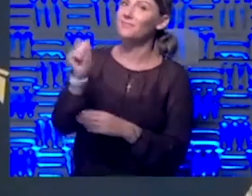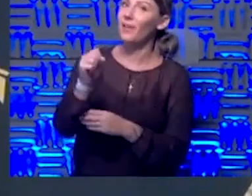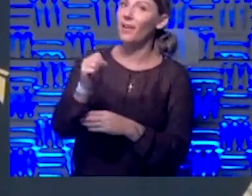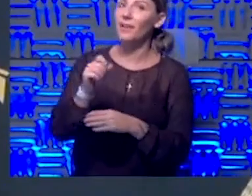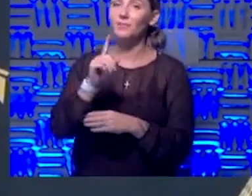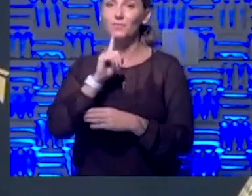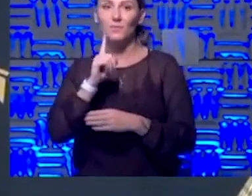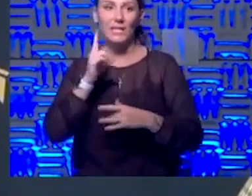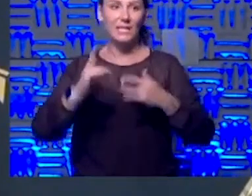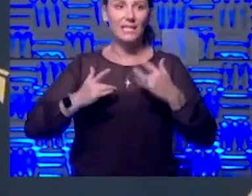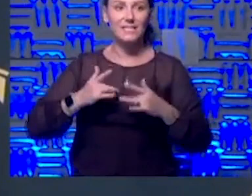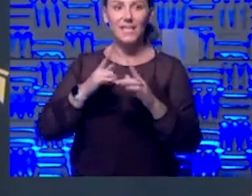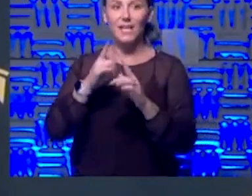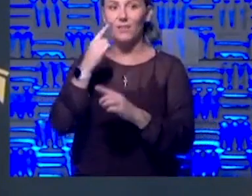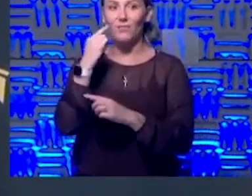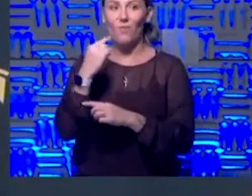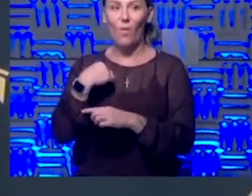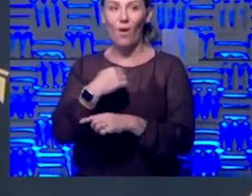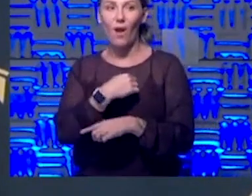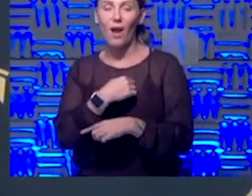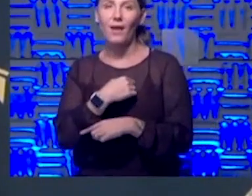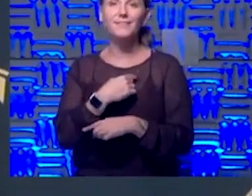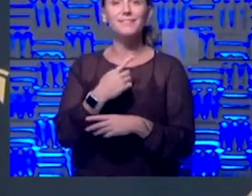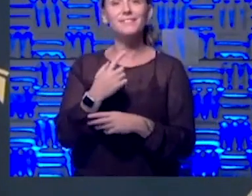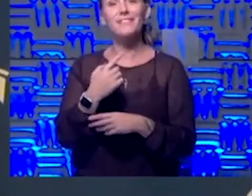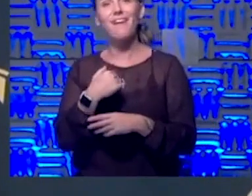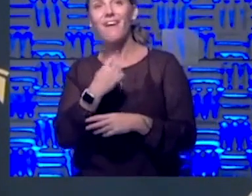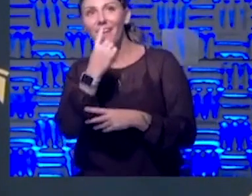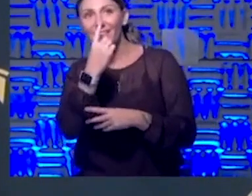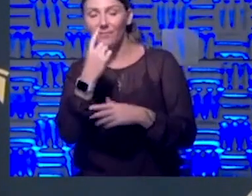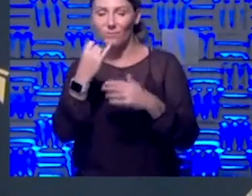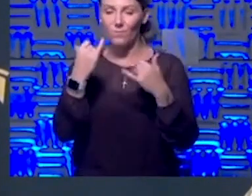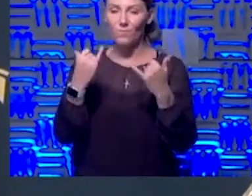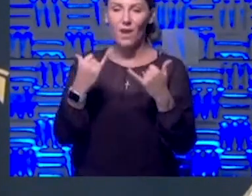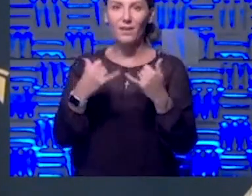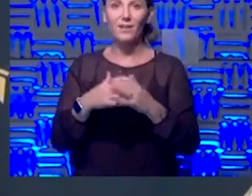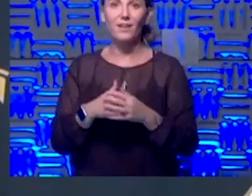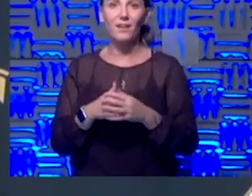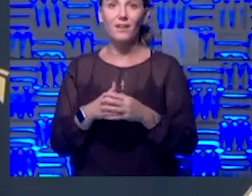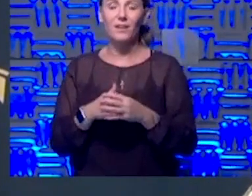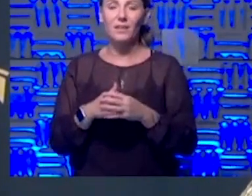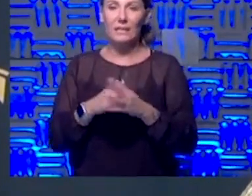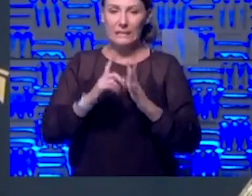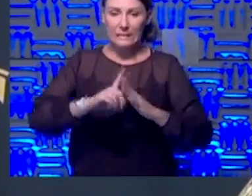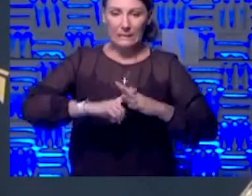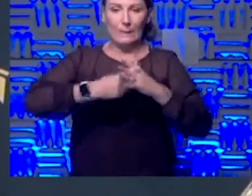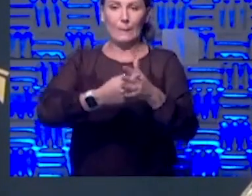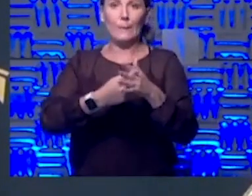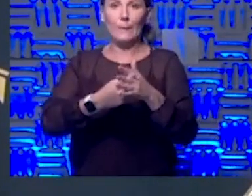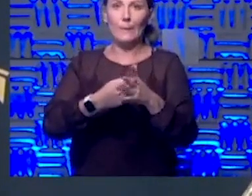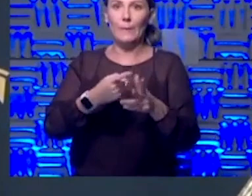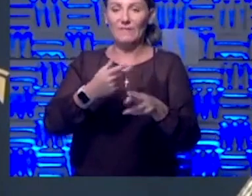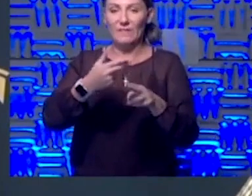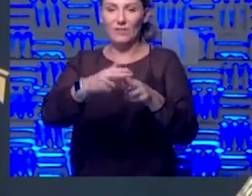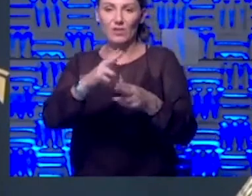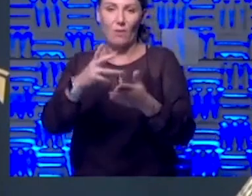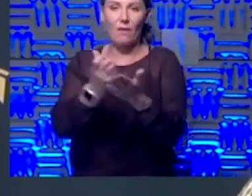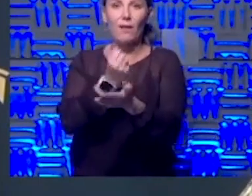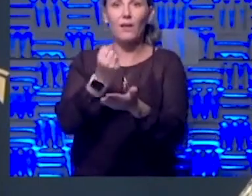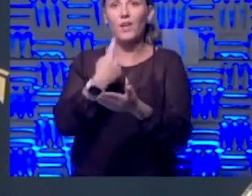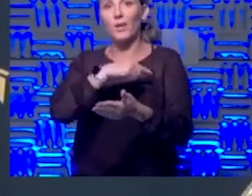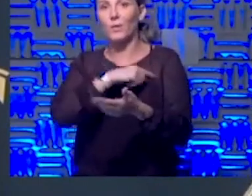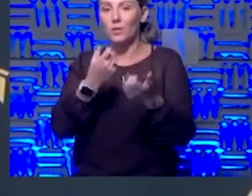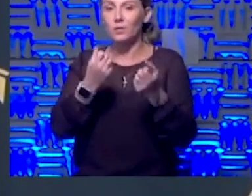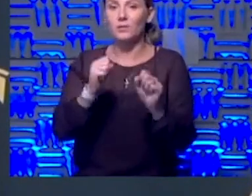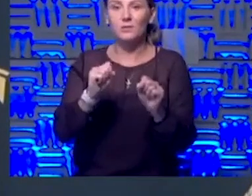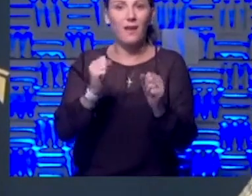really exciting for us. Um, you know, I think we are right now in the weeds of this short game here where it's, we are trying to